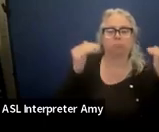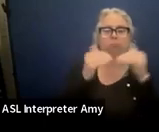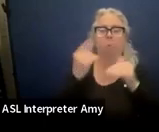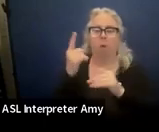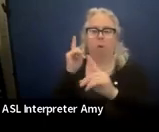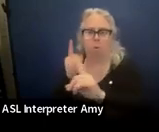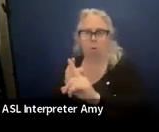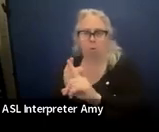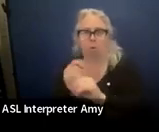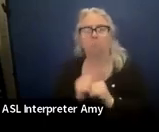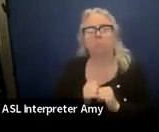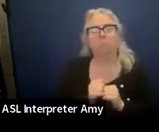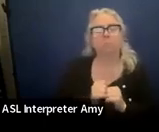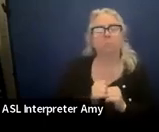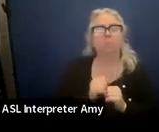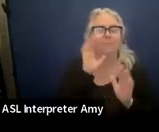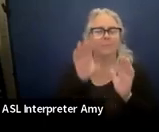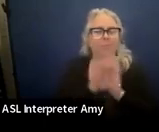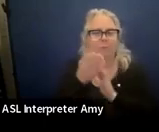And when look, and here's a picture.